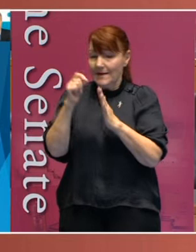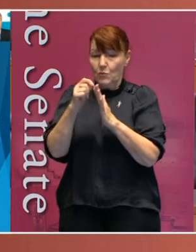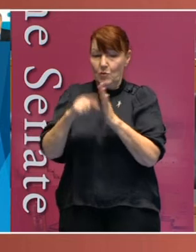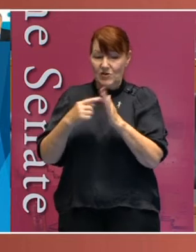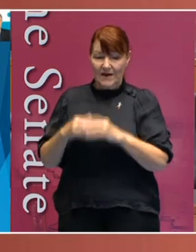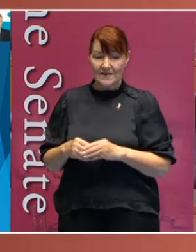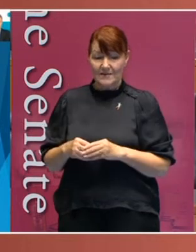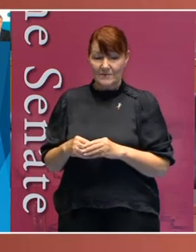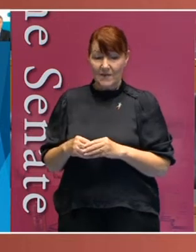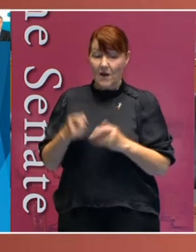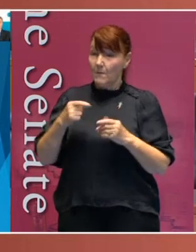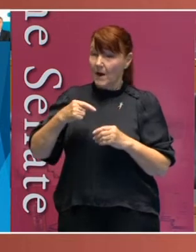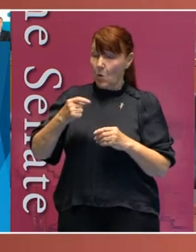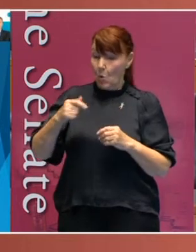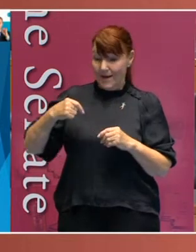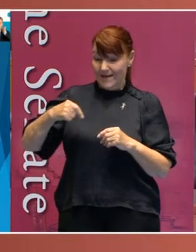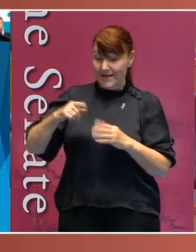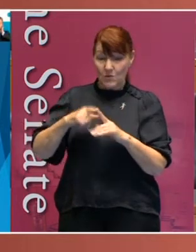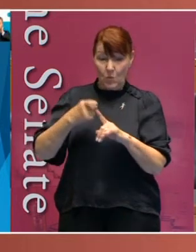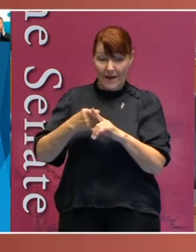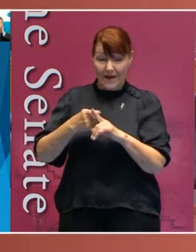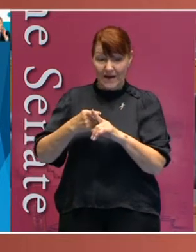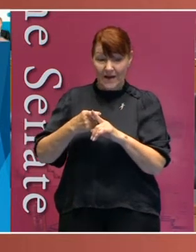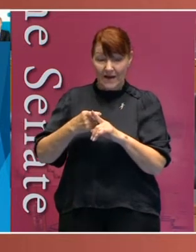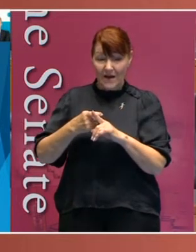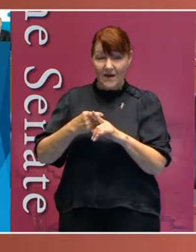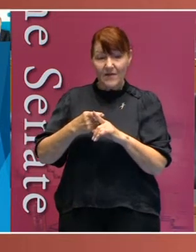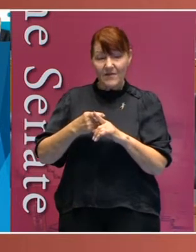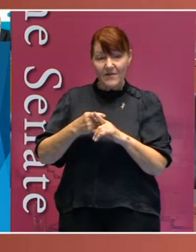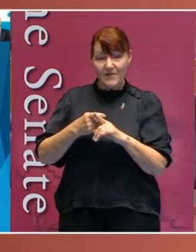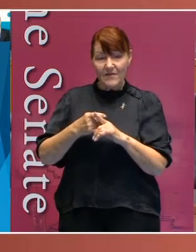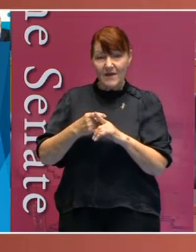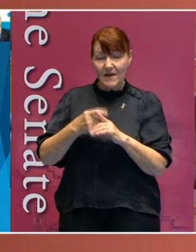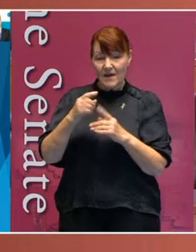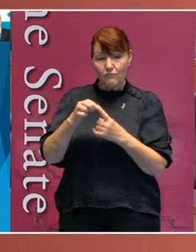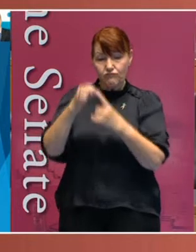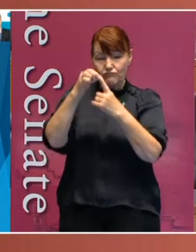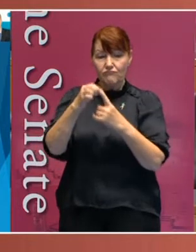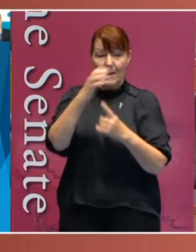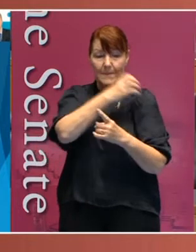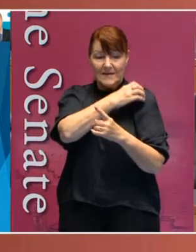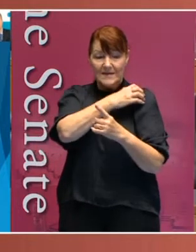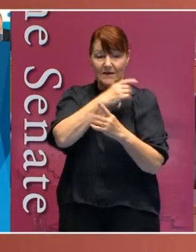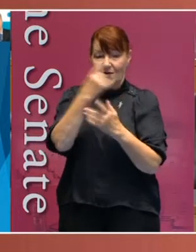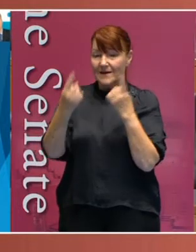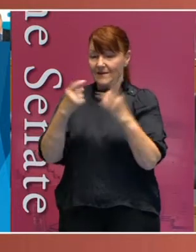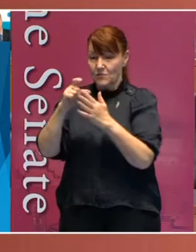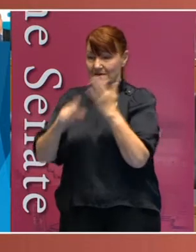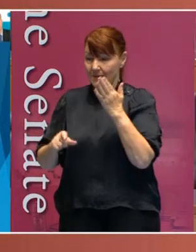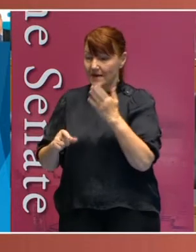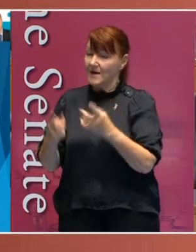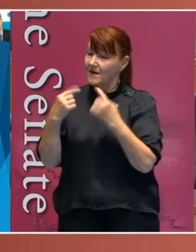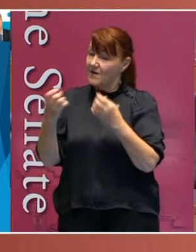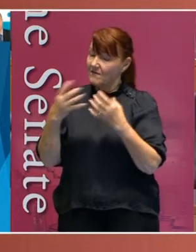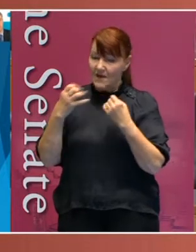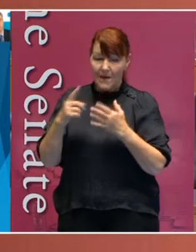but also earlier this week, the Ambassador Forum, which is individuals with disability, giving their feedback on what